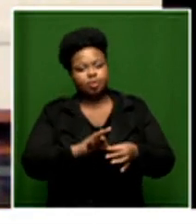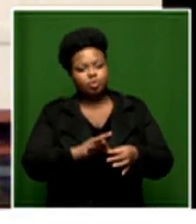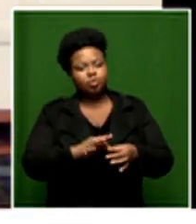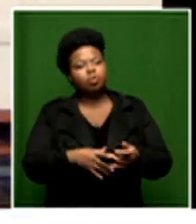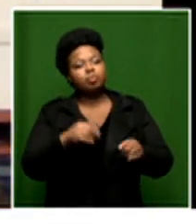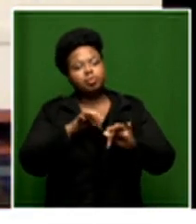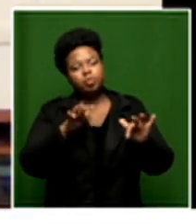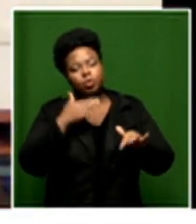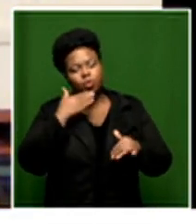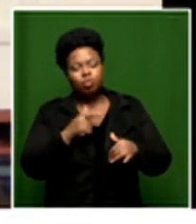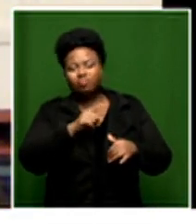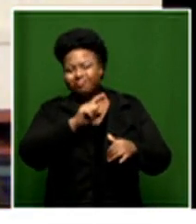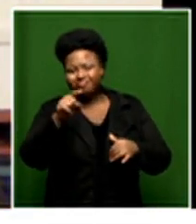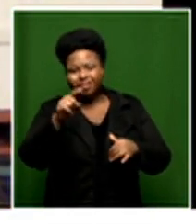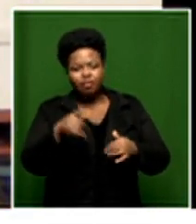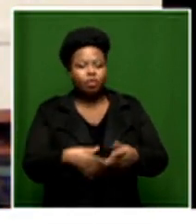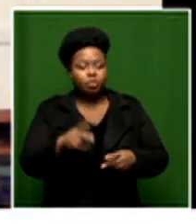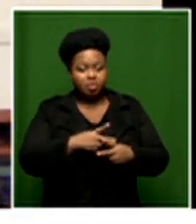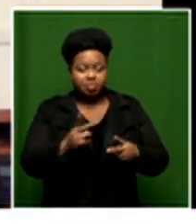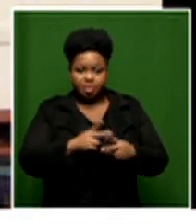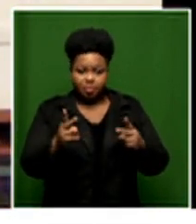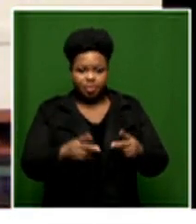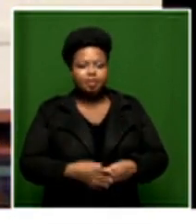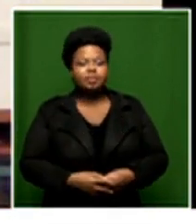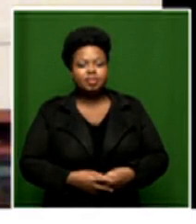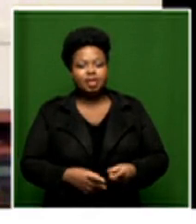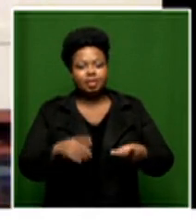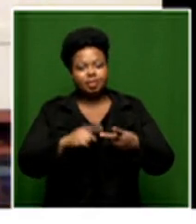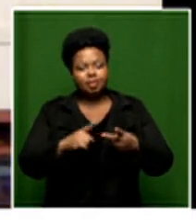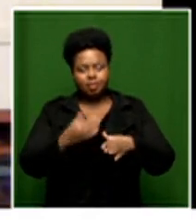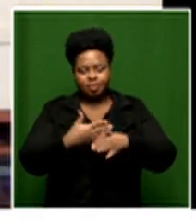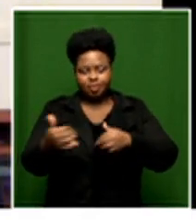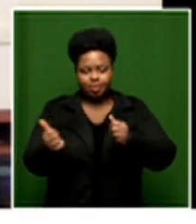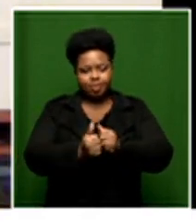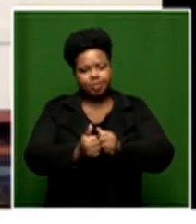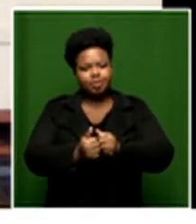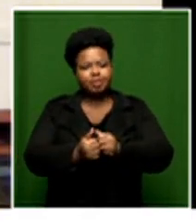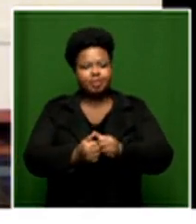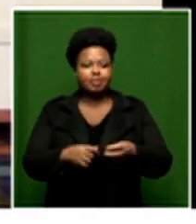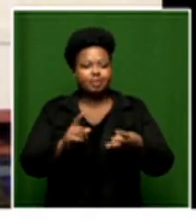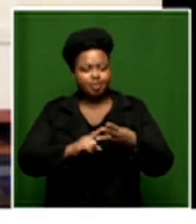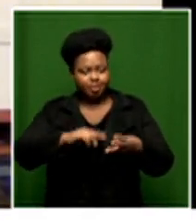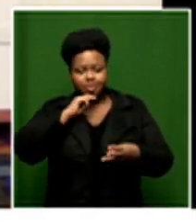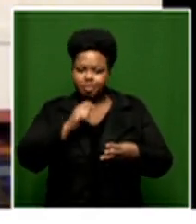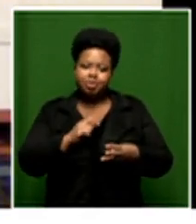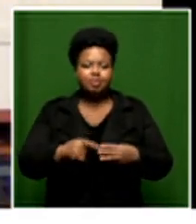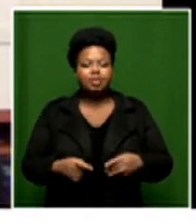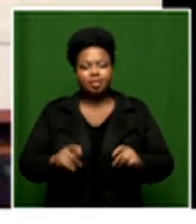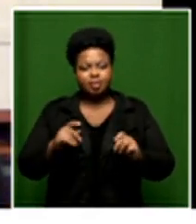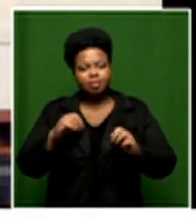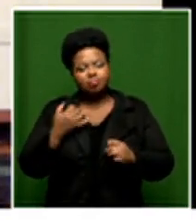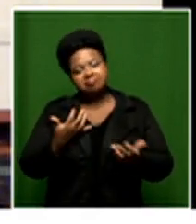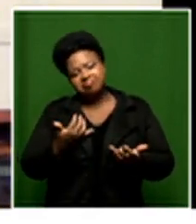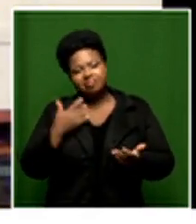device is different are we preparing them for the fact that they have to collaborate with this team in the morning and then do a completely different function in the afternoon